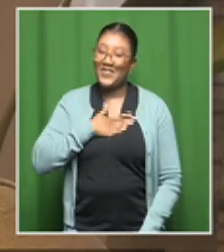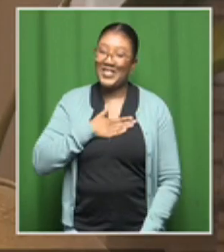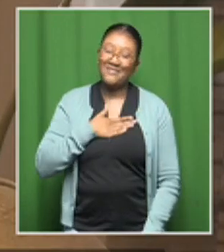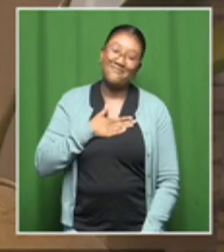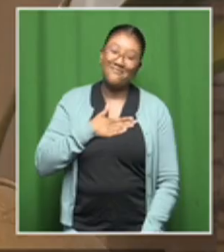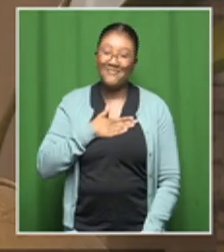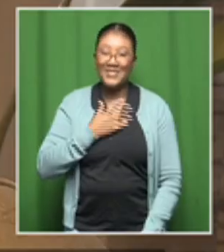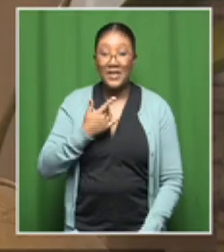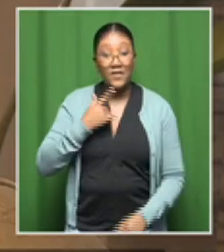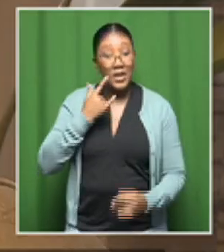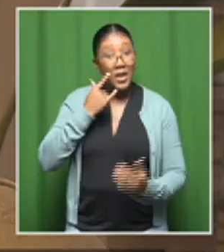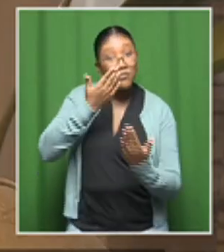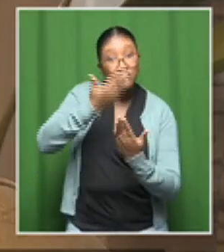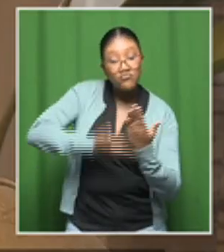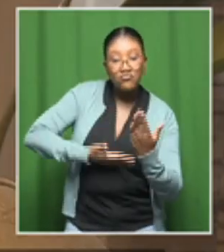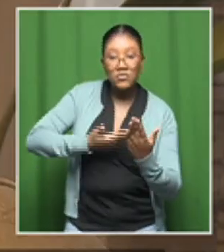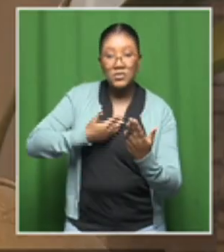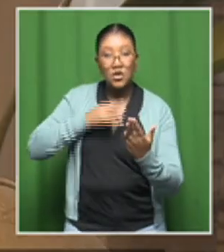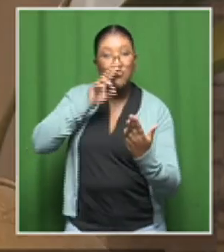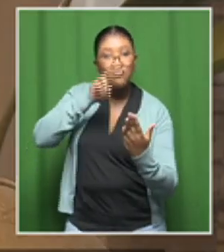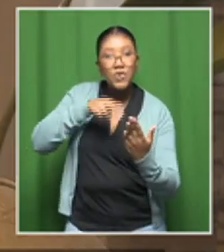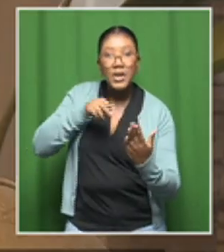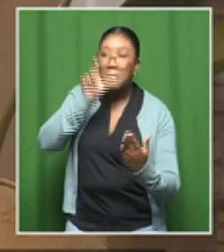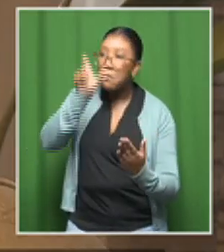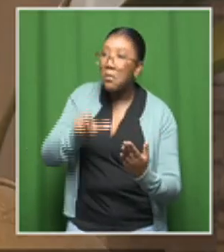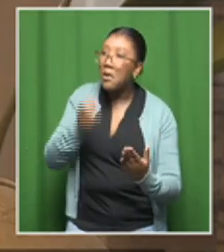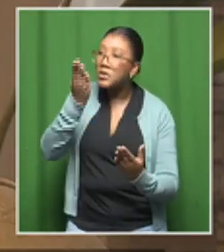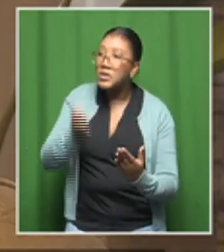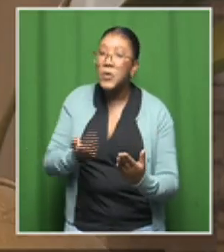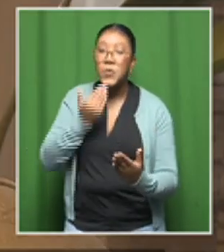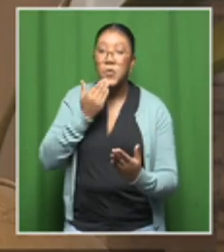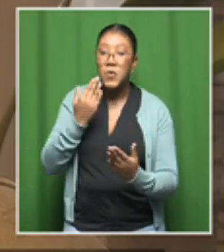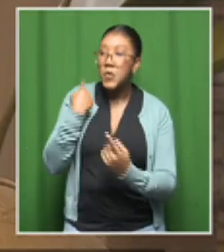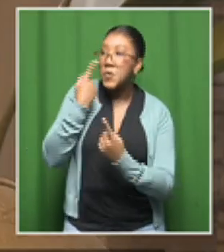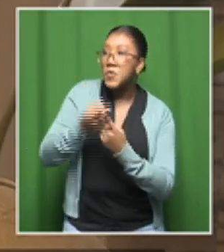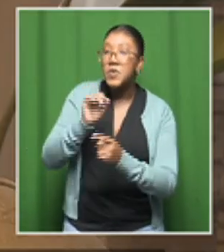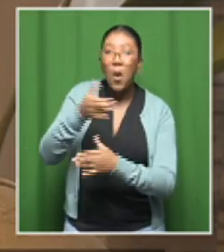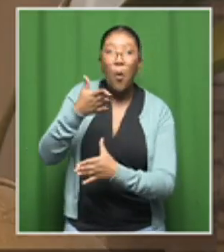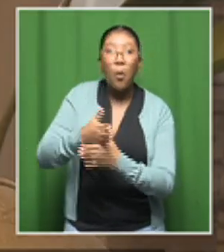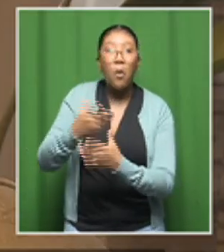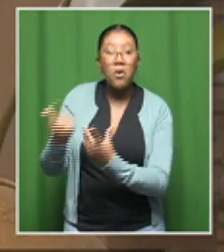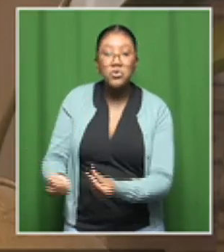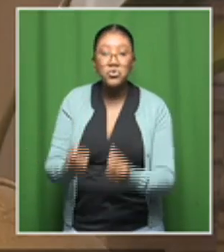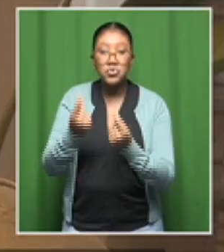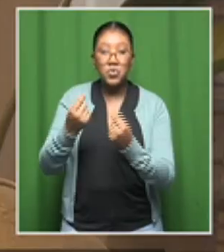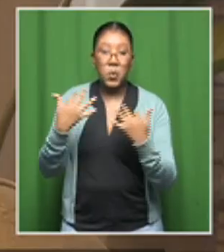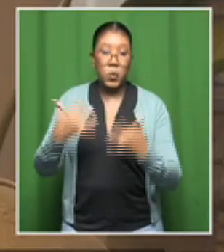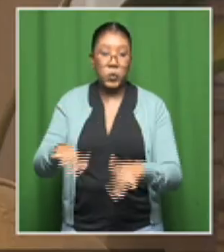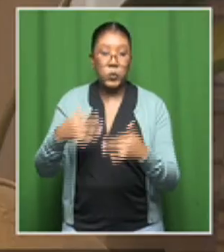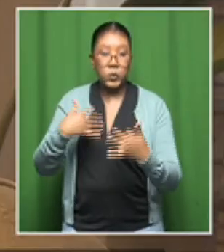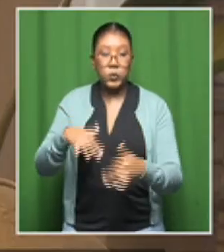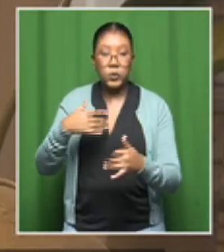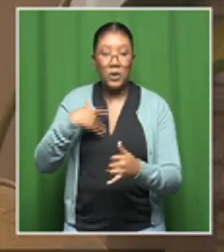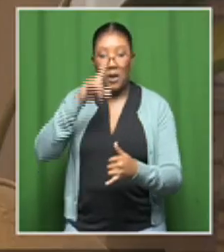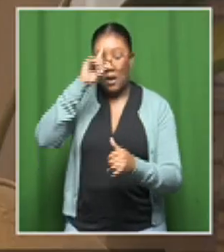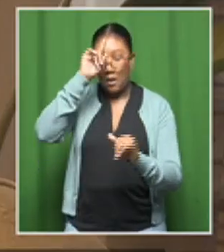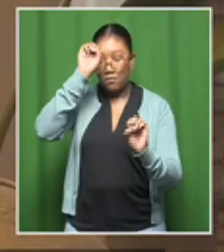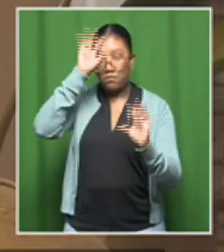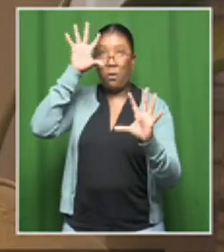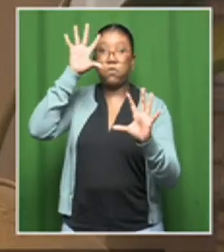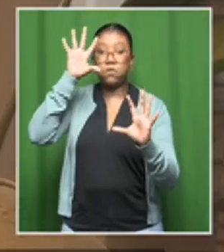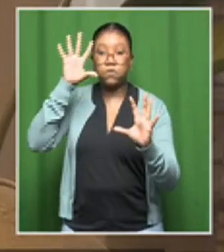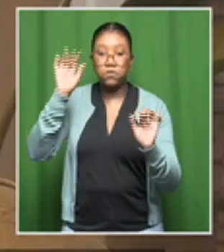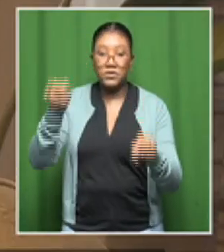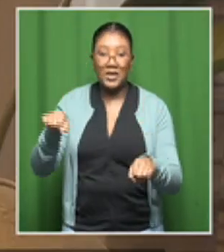bios and if you just look at a snippet of the work that they're doing, your mind will be blown. And it's